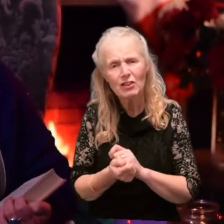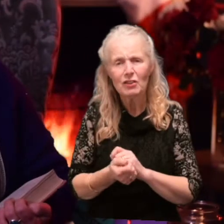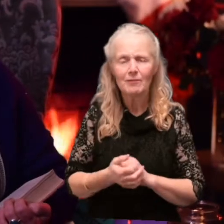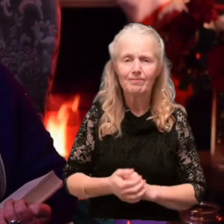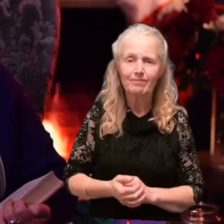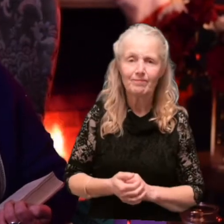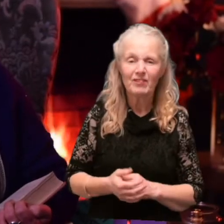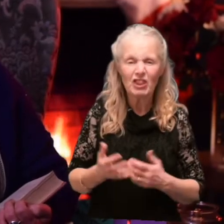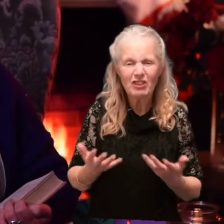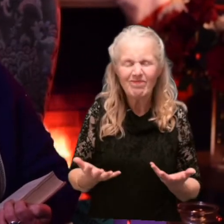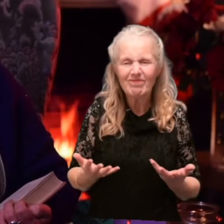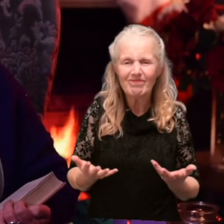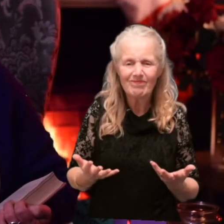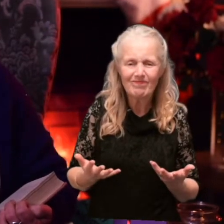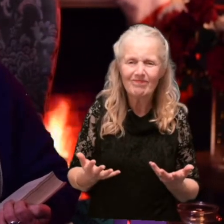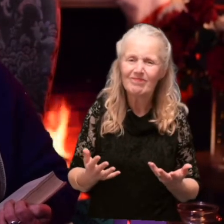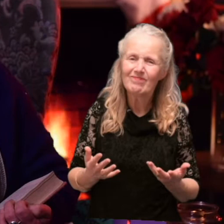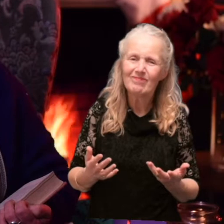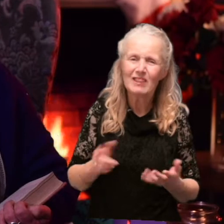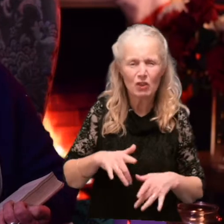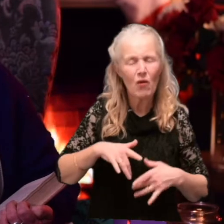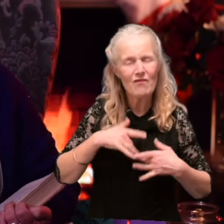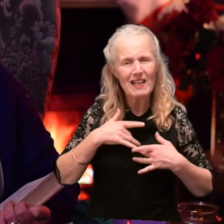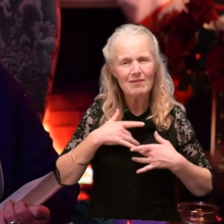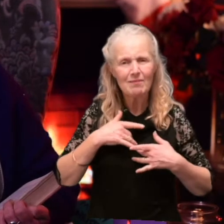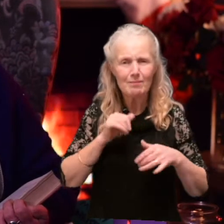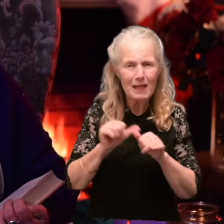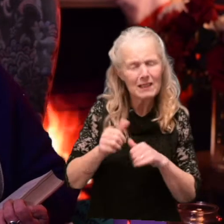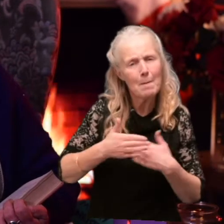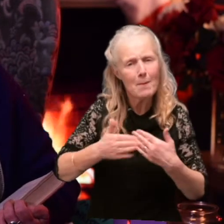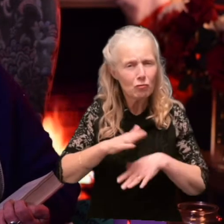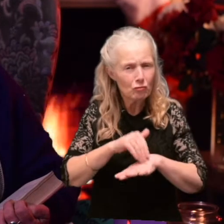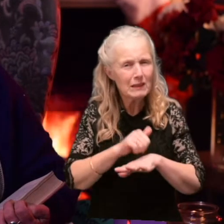Just so that it, it just felt better. You know, a bit more Christmassy.